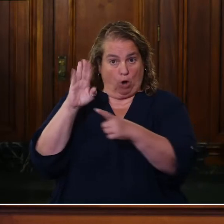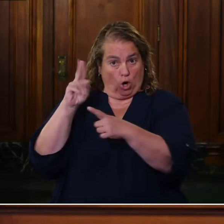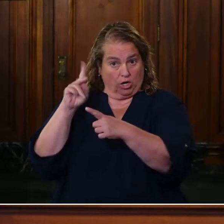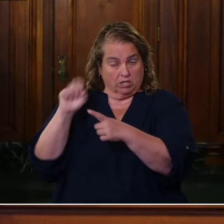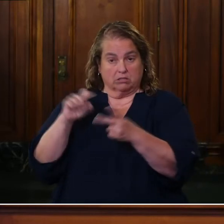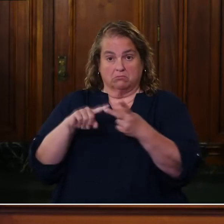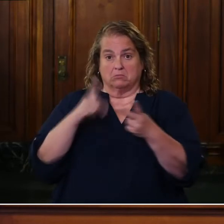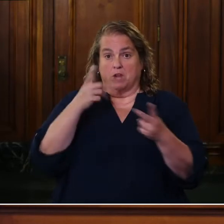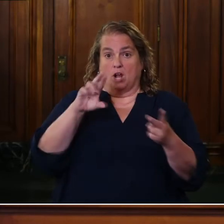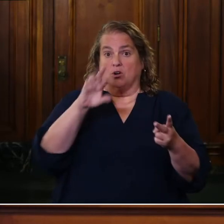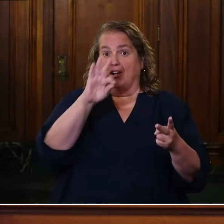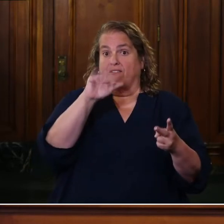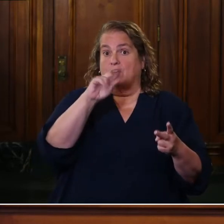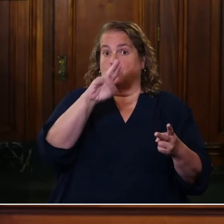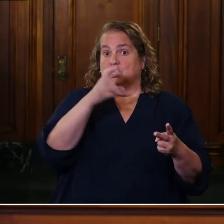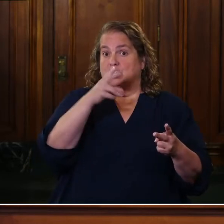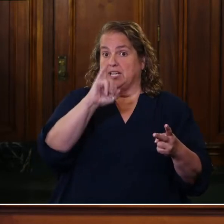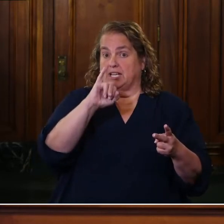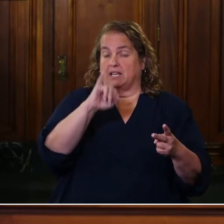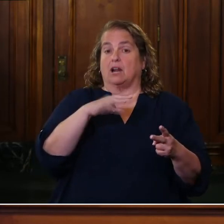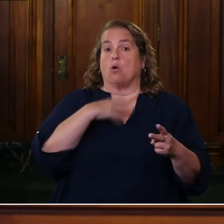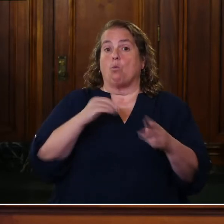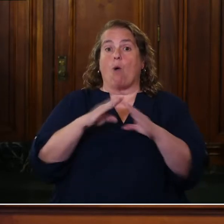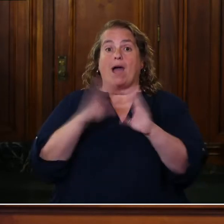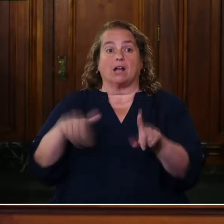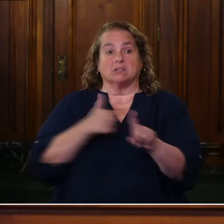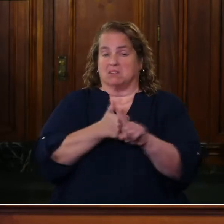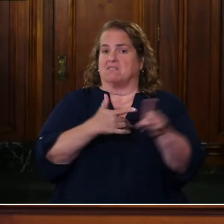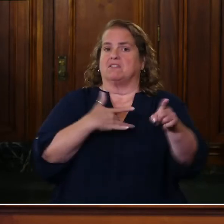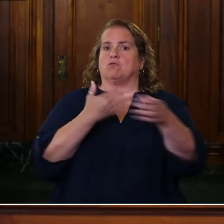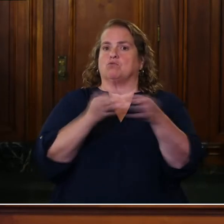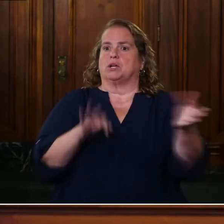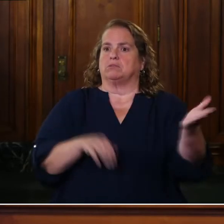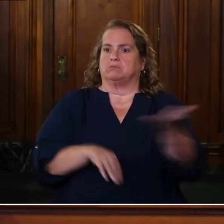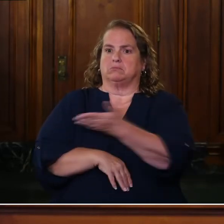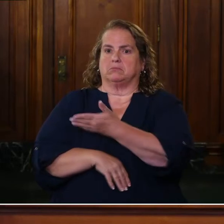uh, or the White House itself, he can feel free. Catherine.